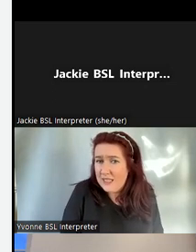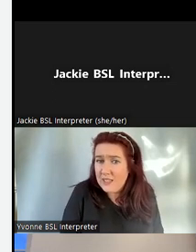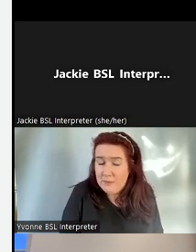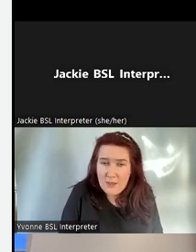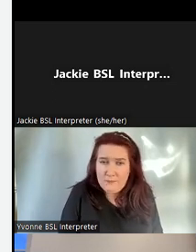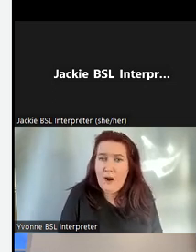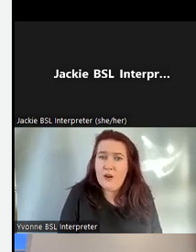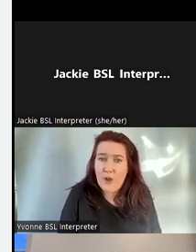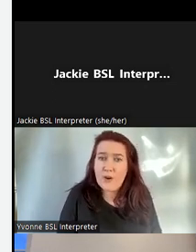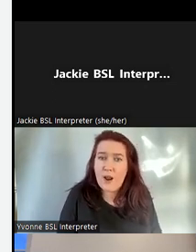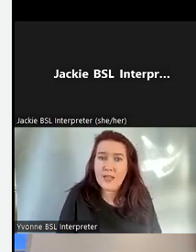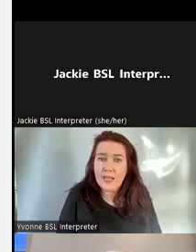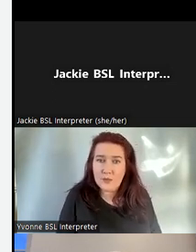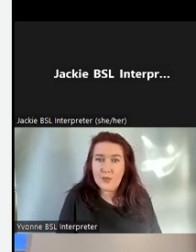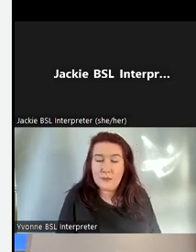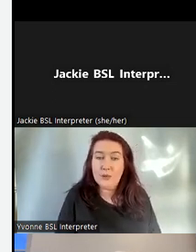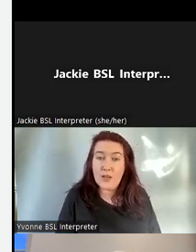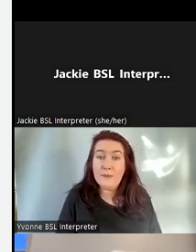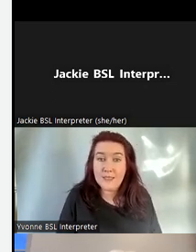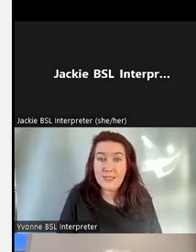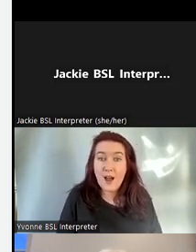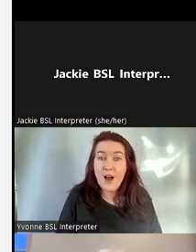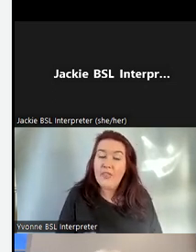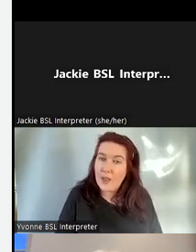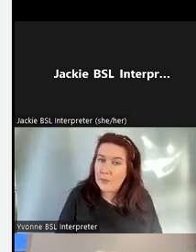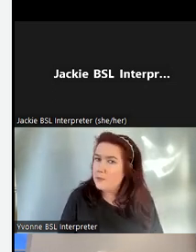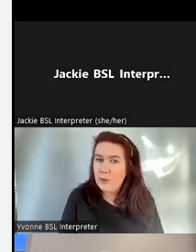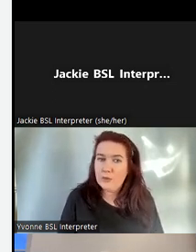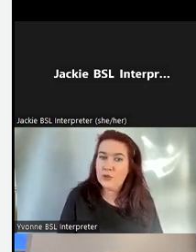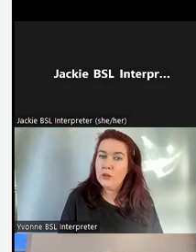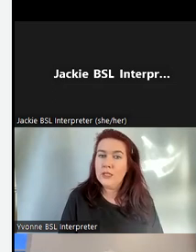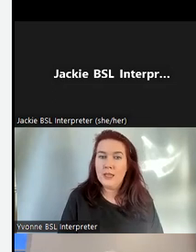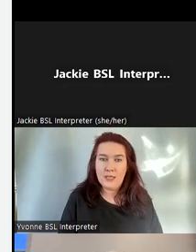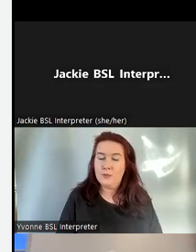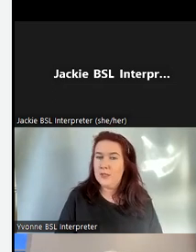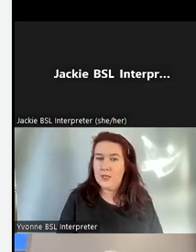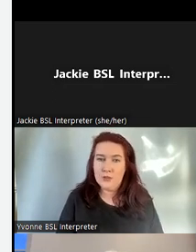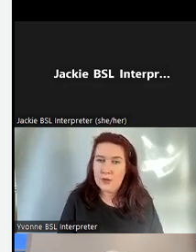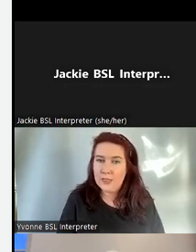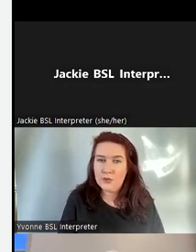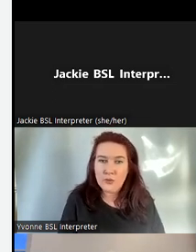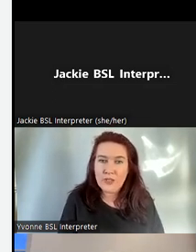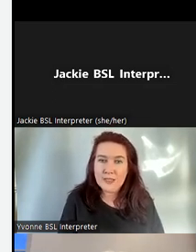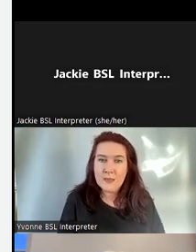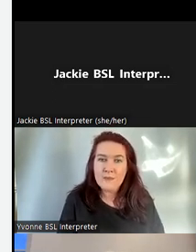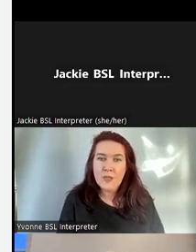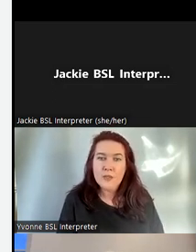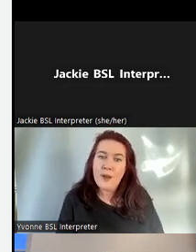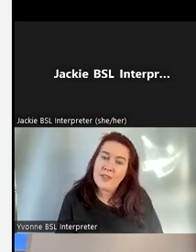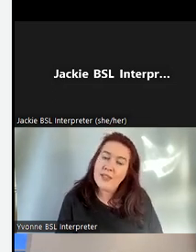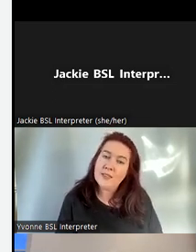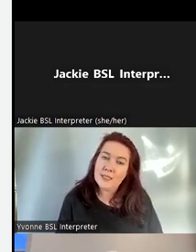that's clearly a part of our archives so that people could come and see that was my old school and this was the historic trophies.